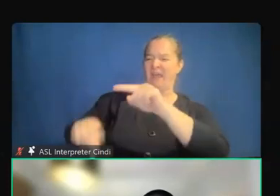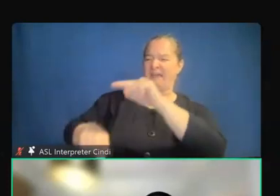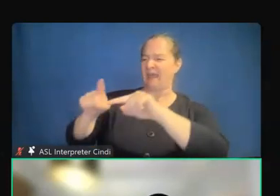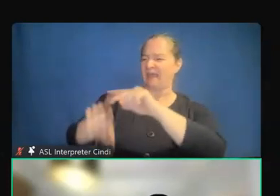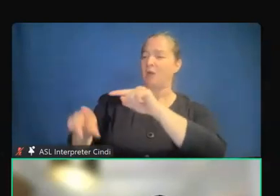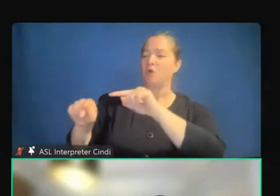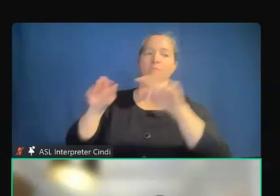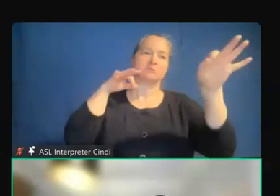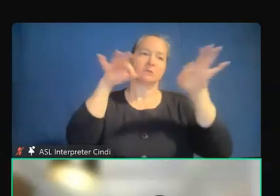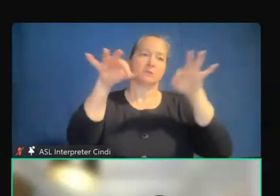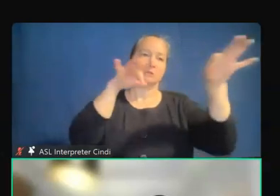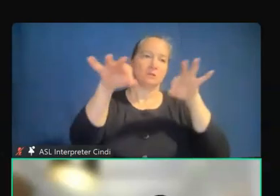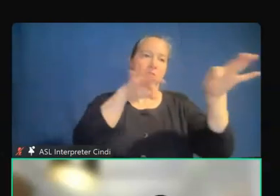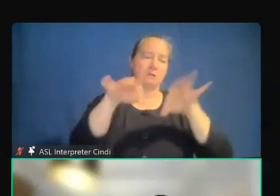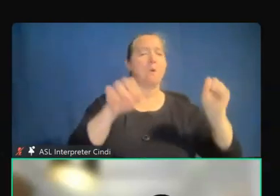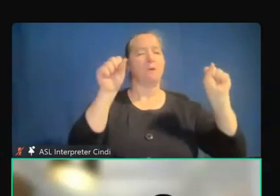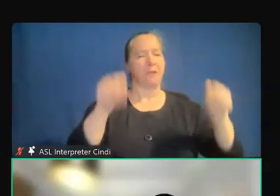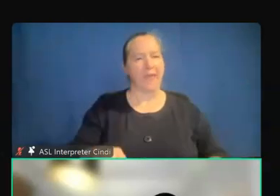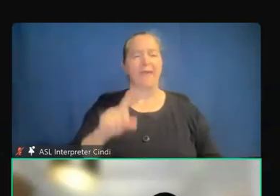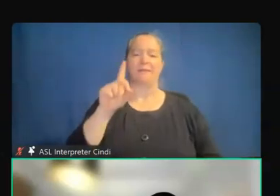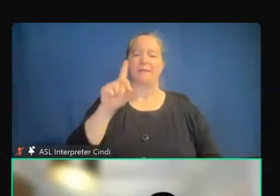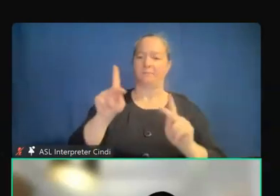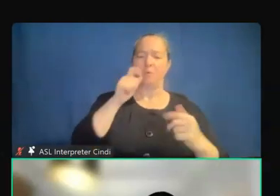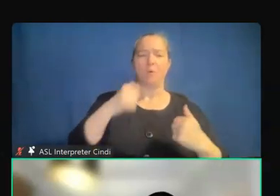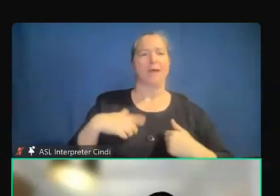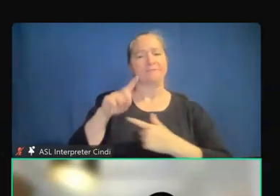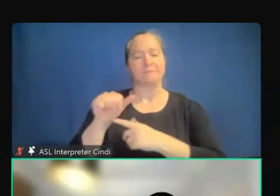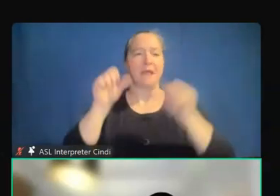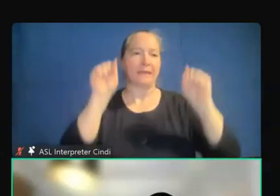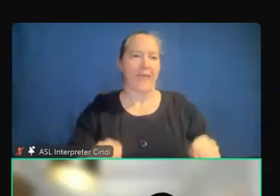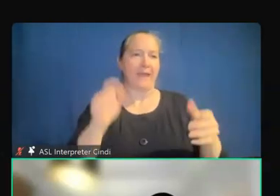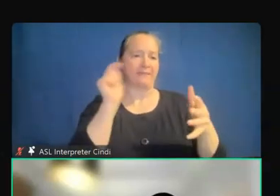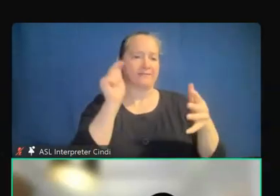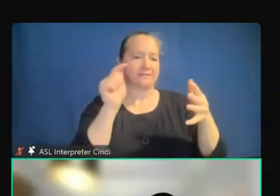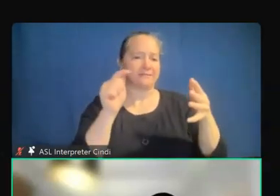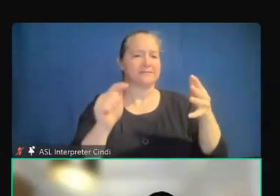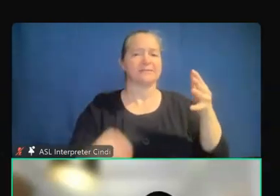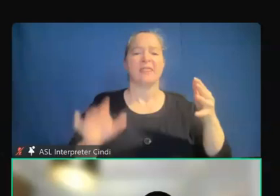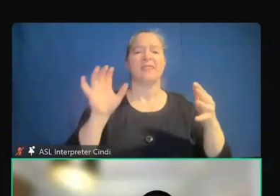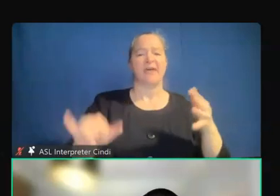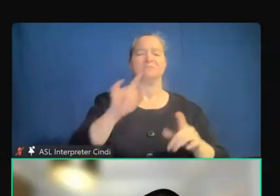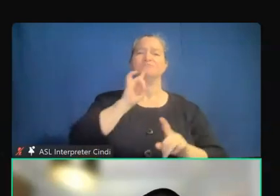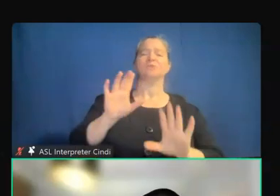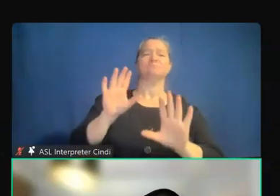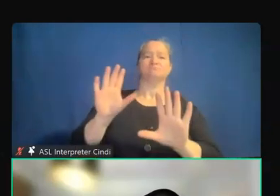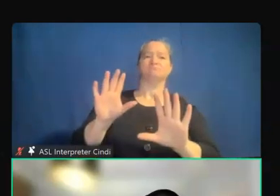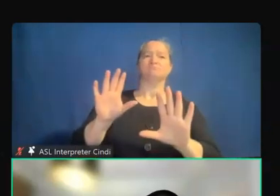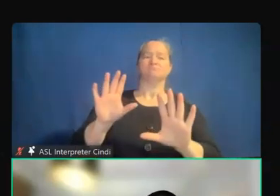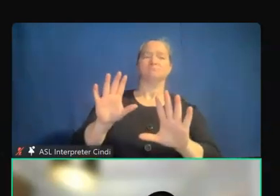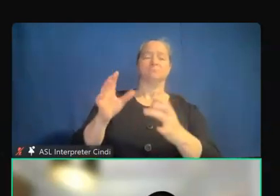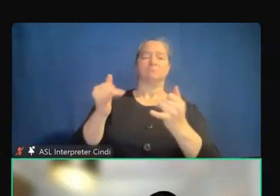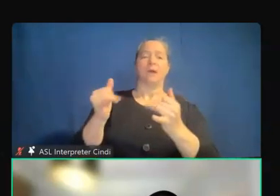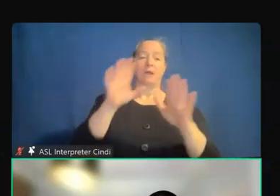But we're going to be focusing today on effective communication, which is often a barrier